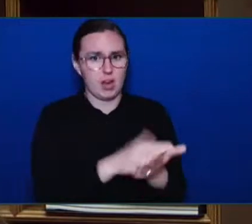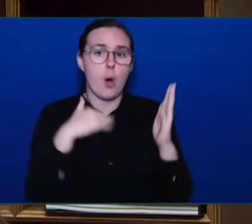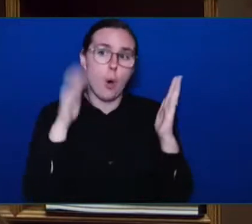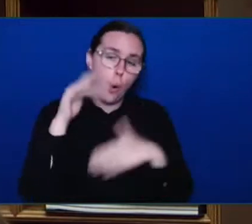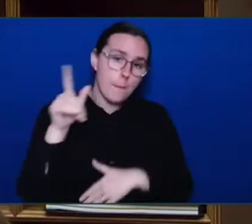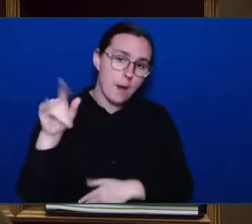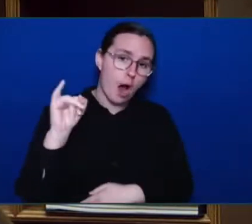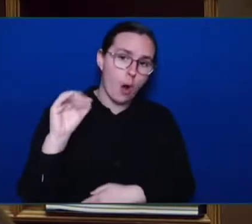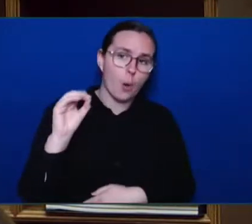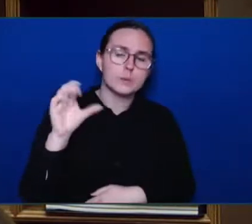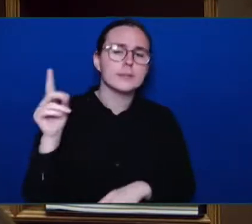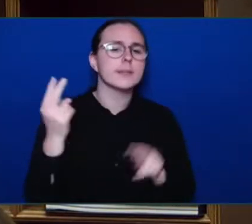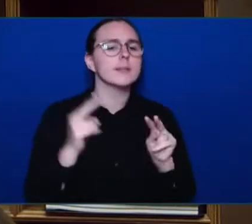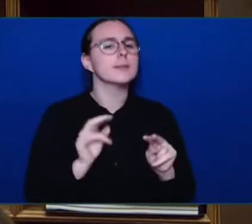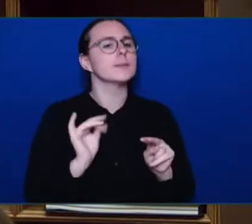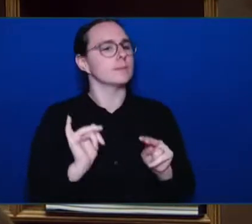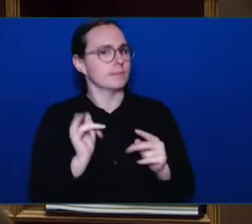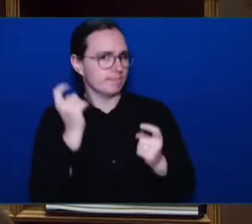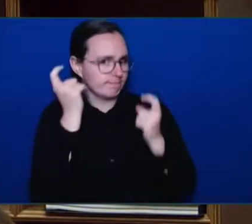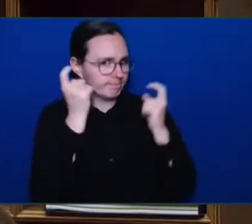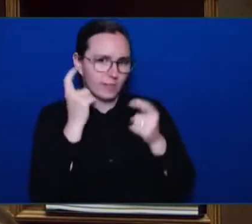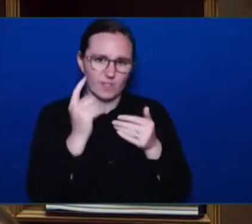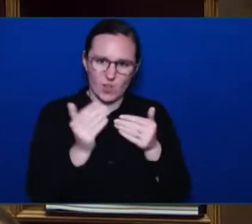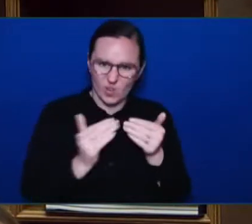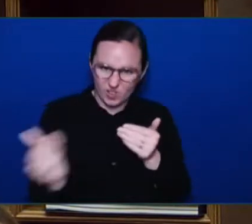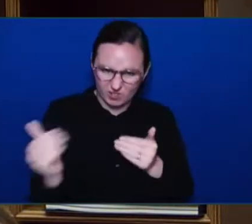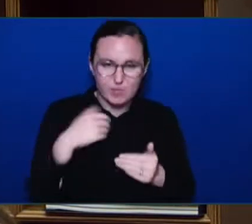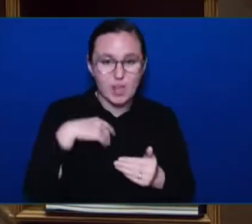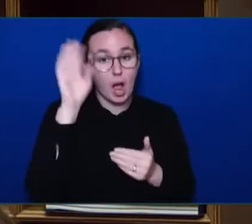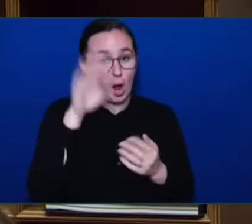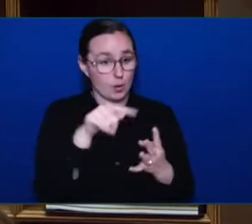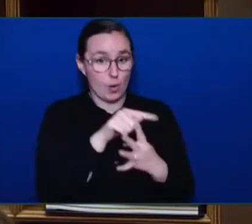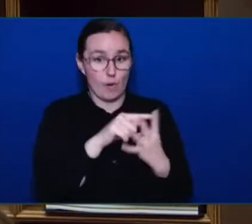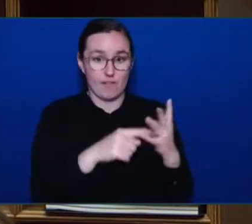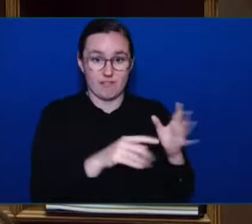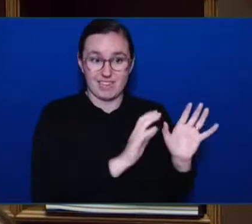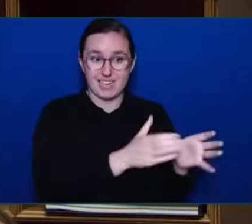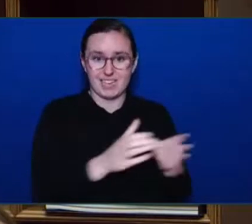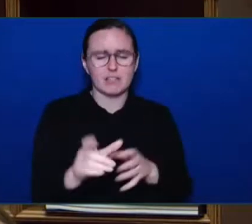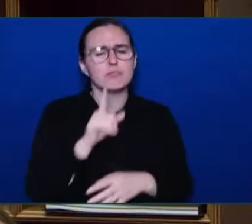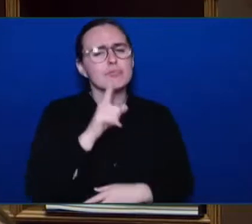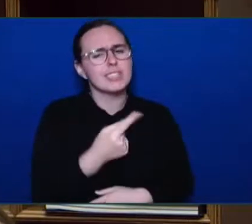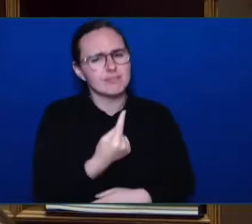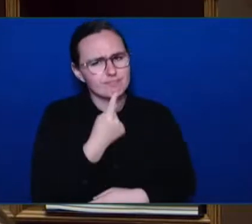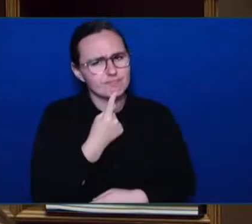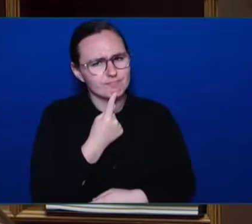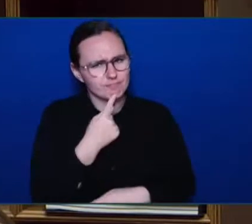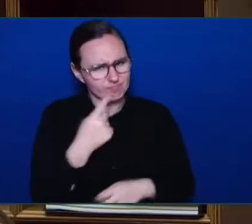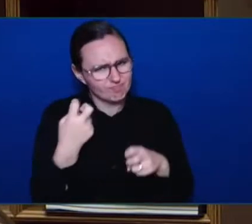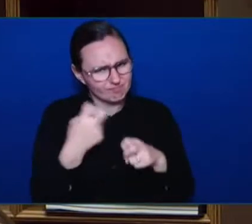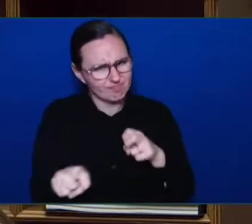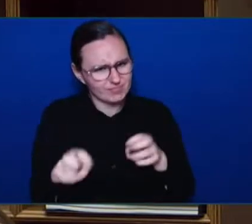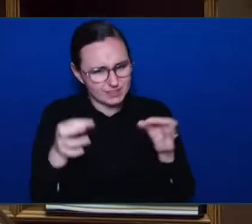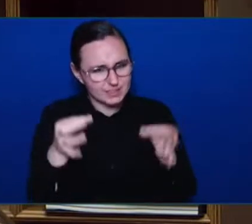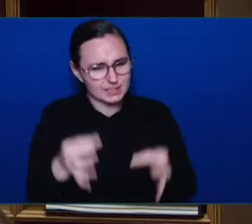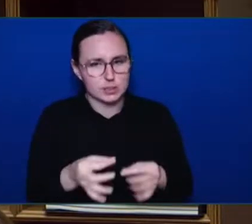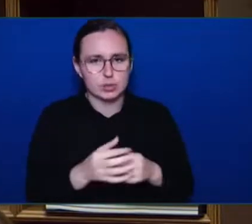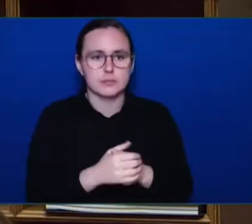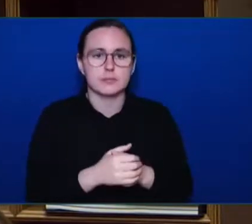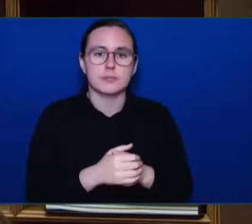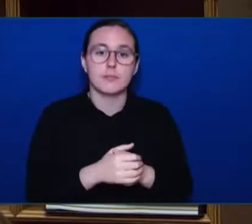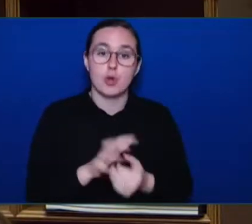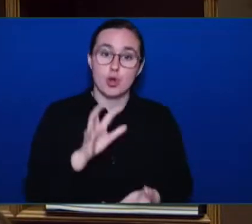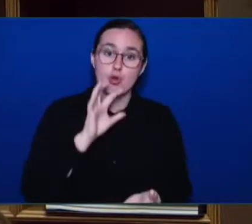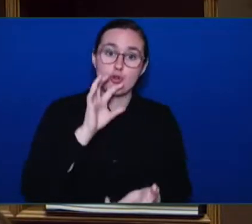disappointed. This was a difficult decision. We were asked by the committee, after we received their proposal just a few